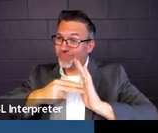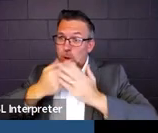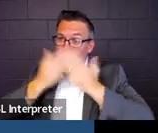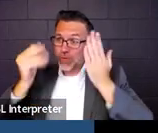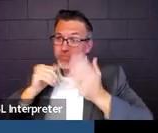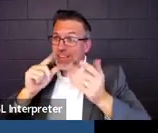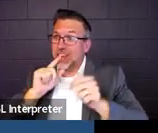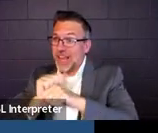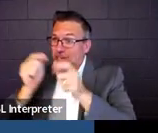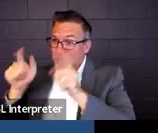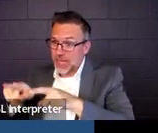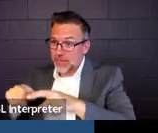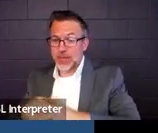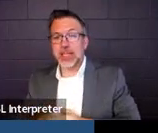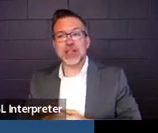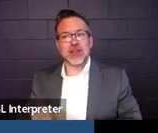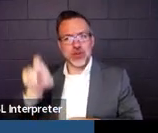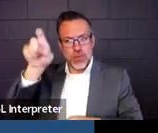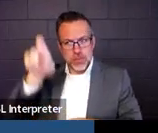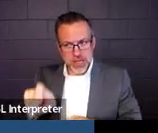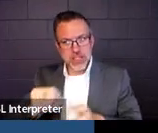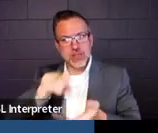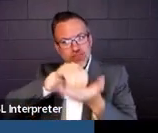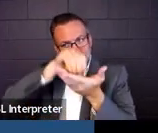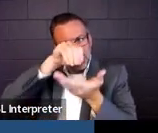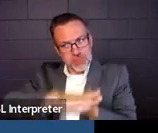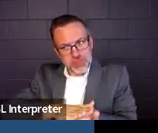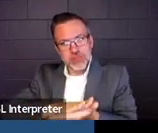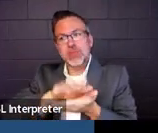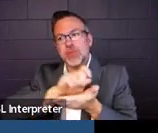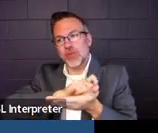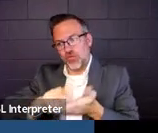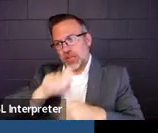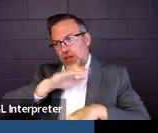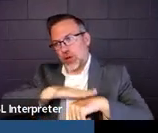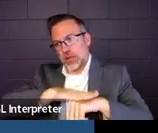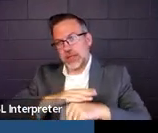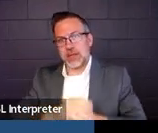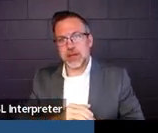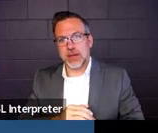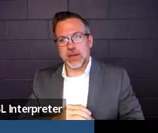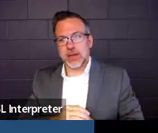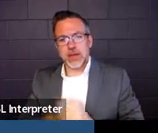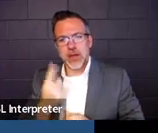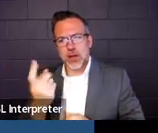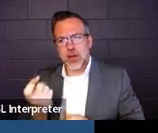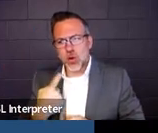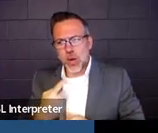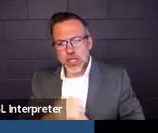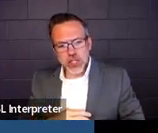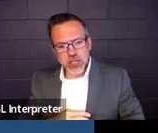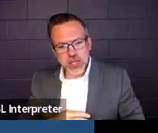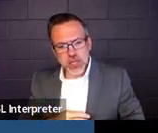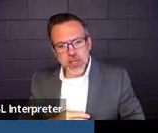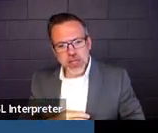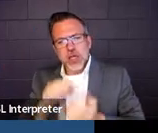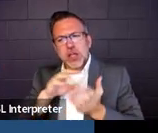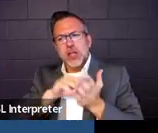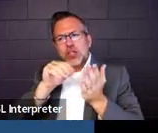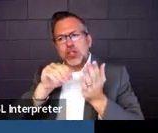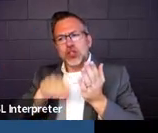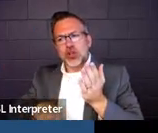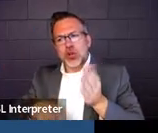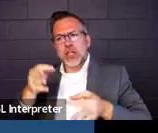documented in the written notice. So we have a question. Question on students who are court